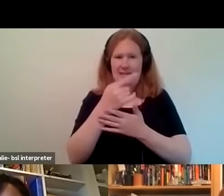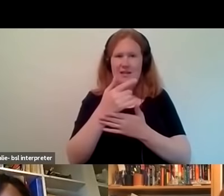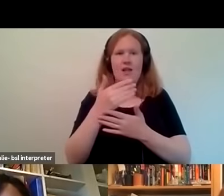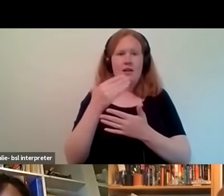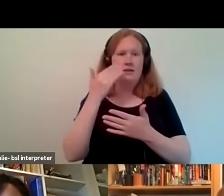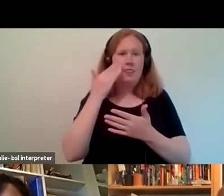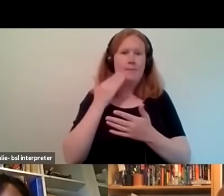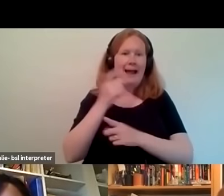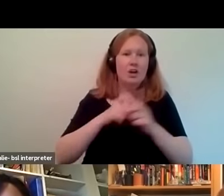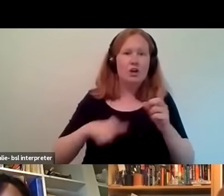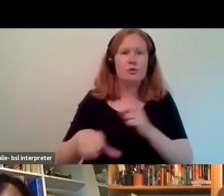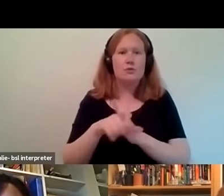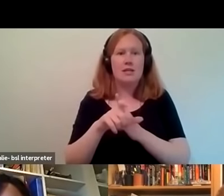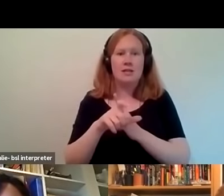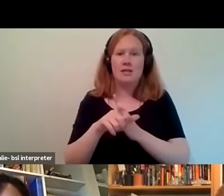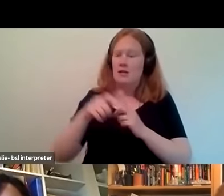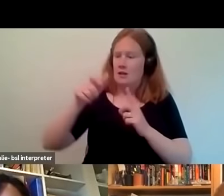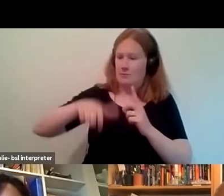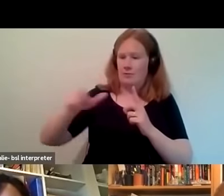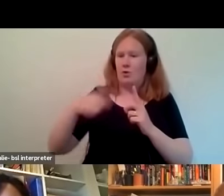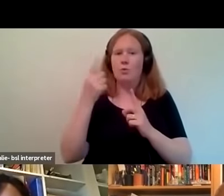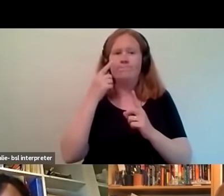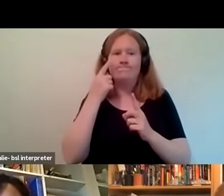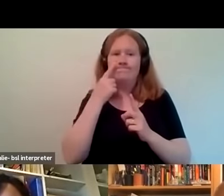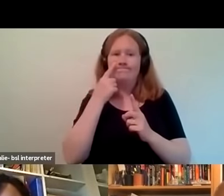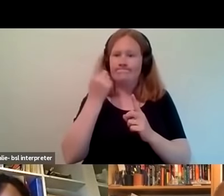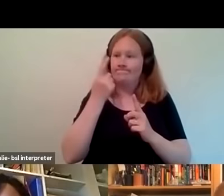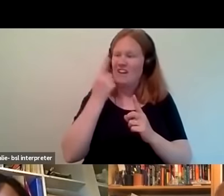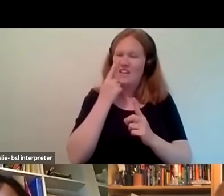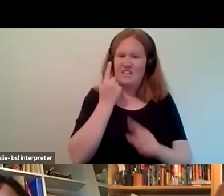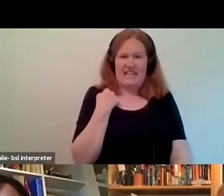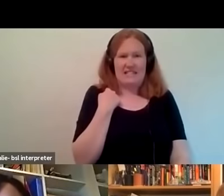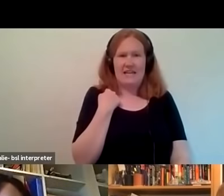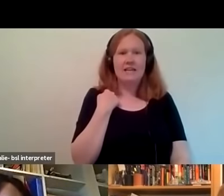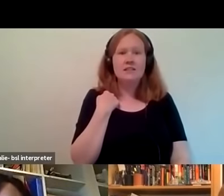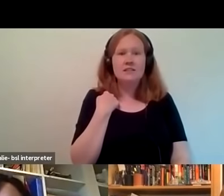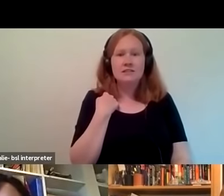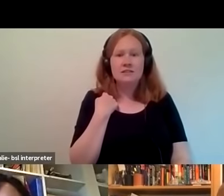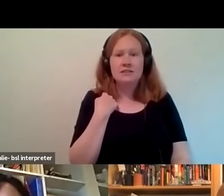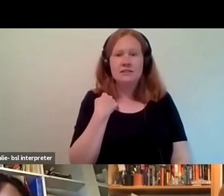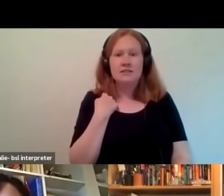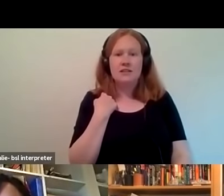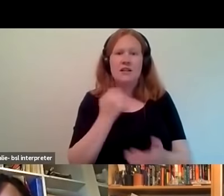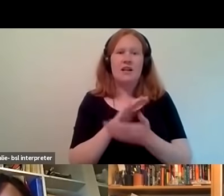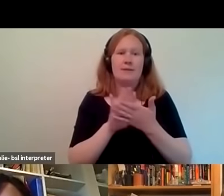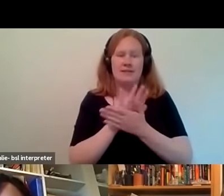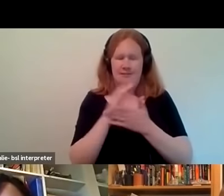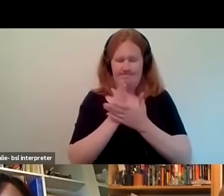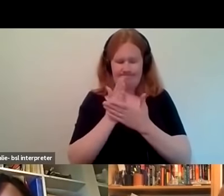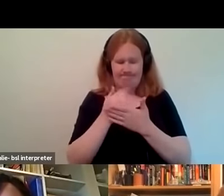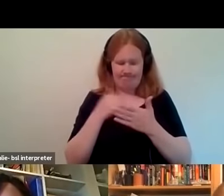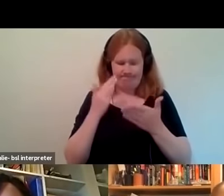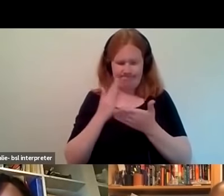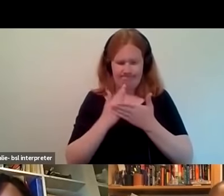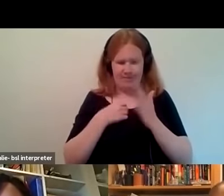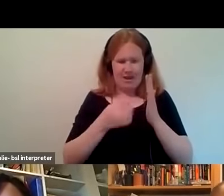black community who tends to look at yesterday as yesterday um i'm moving towards a better future and so often